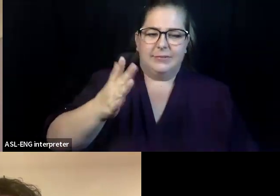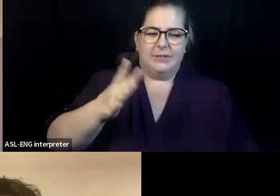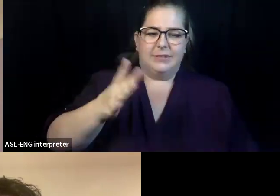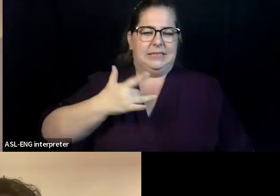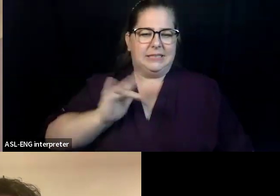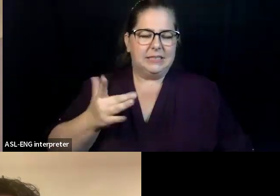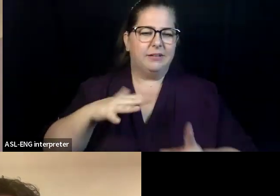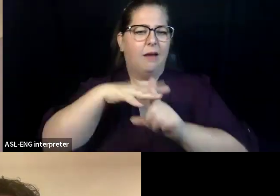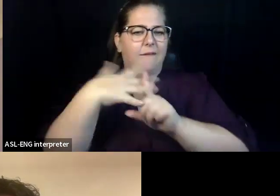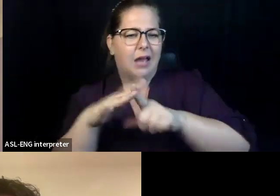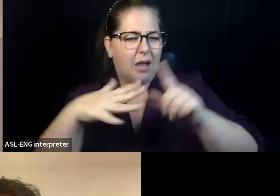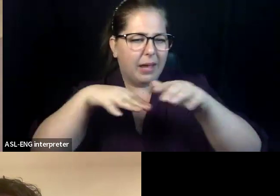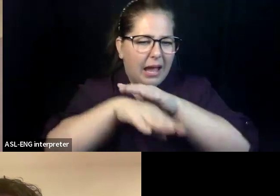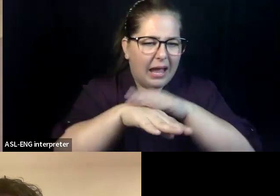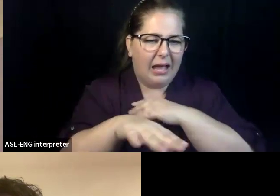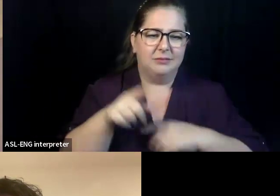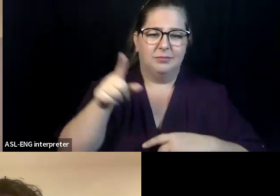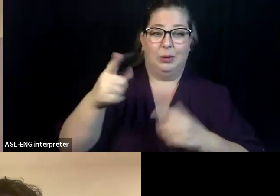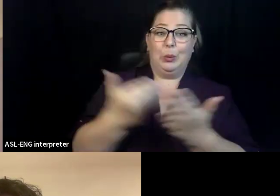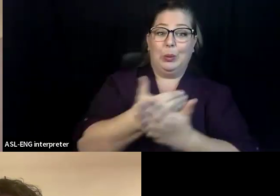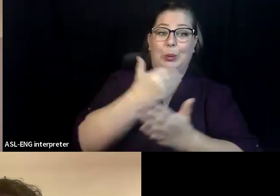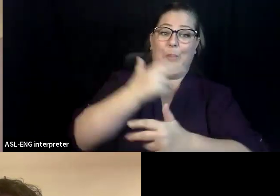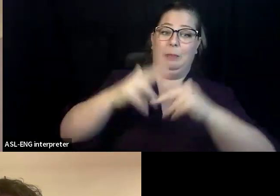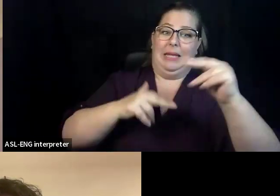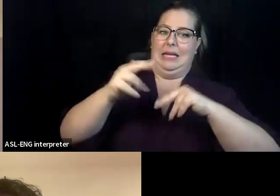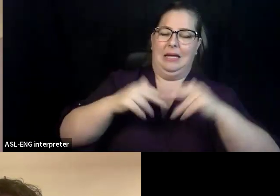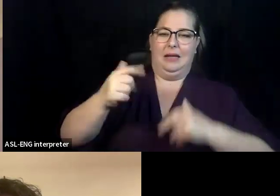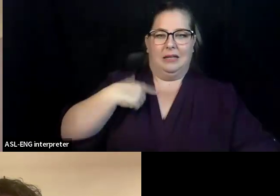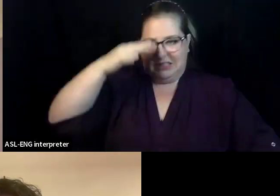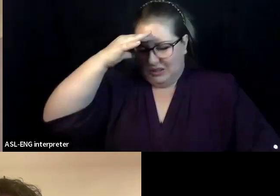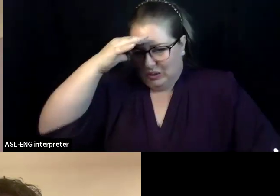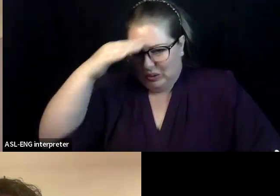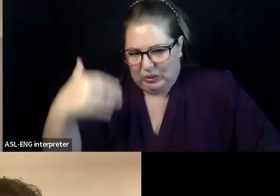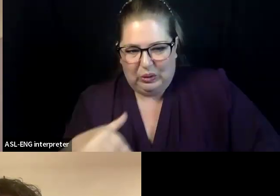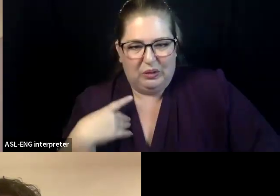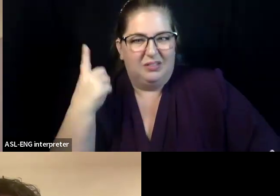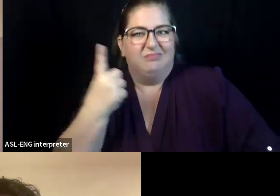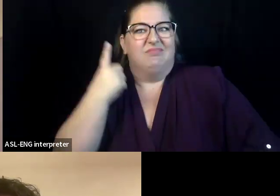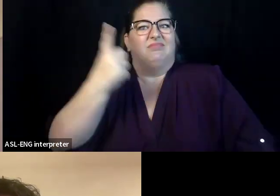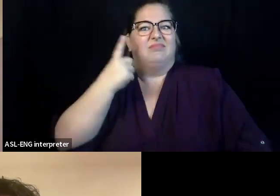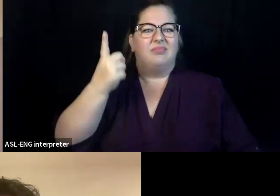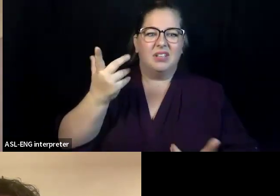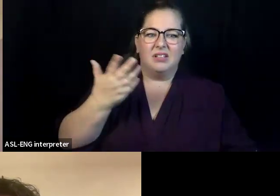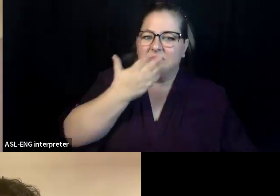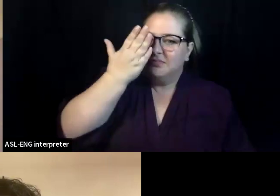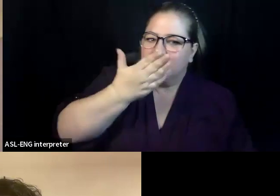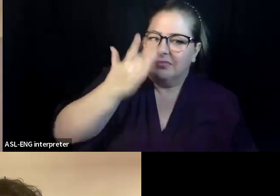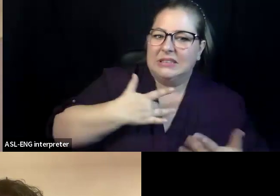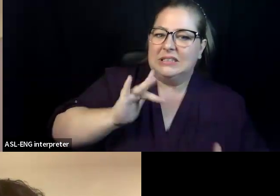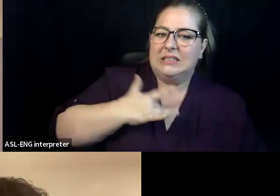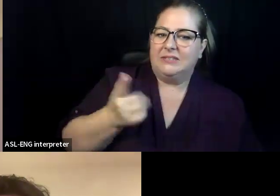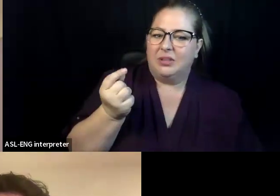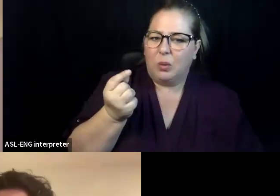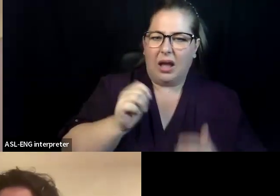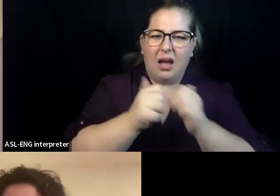I'm wondering about the consulting and use of safer building products. Um,